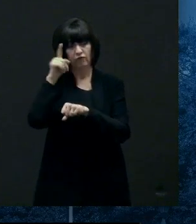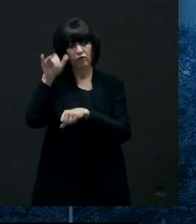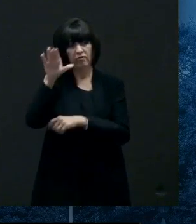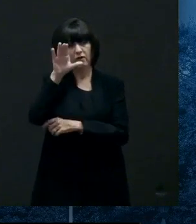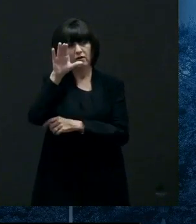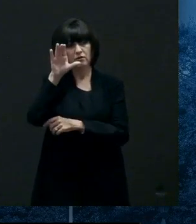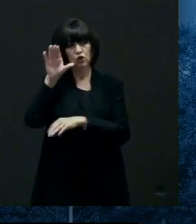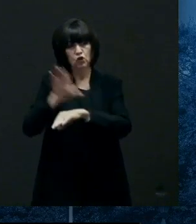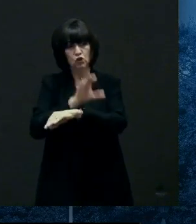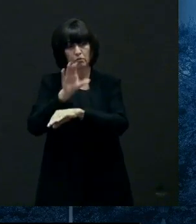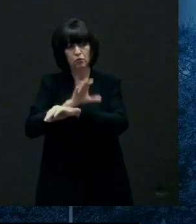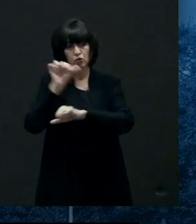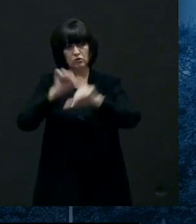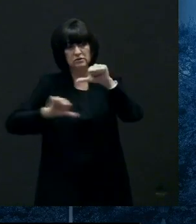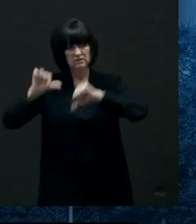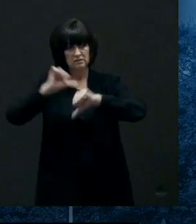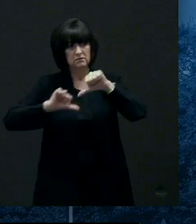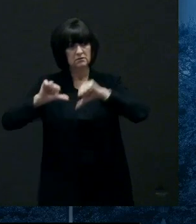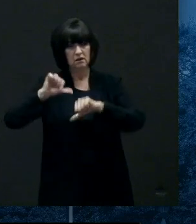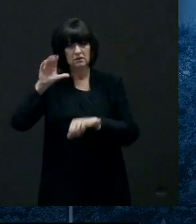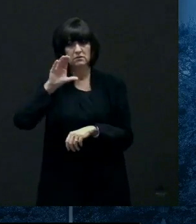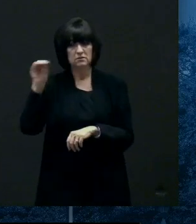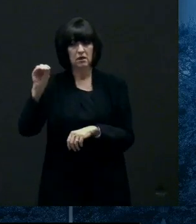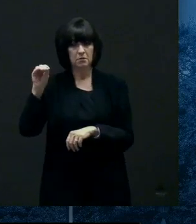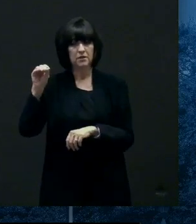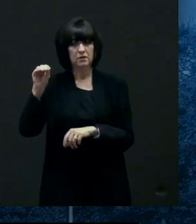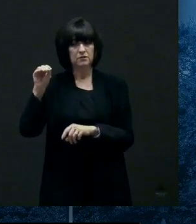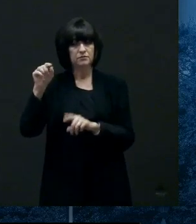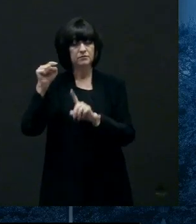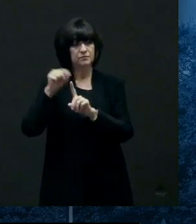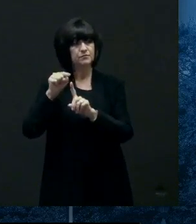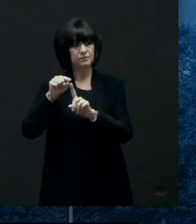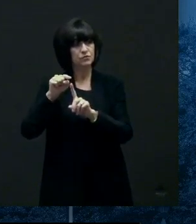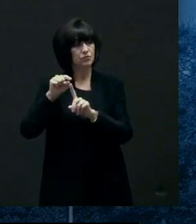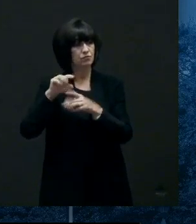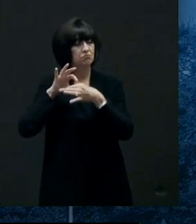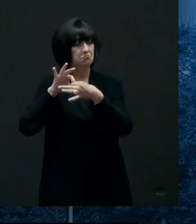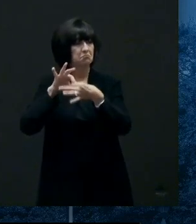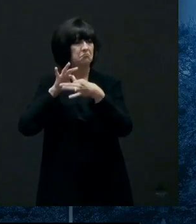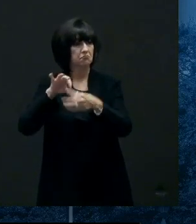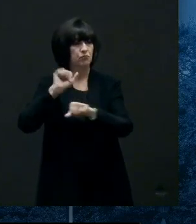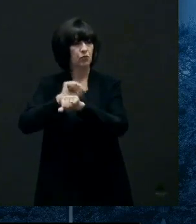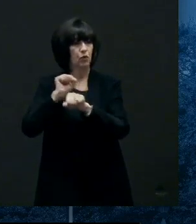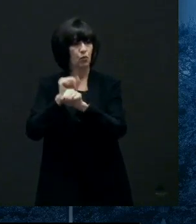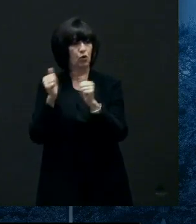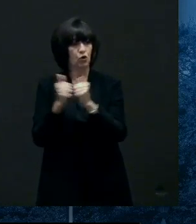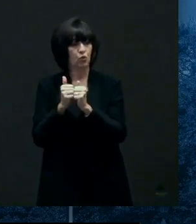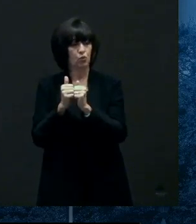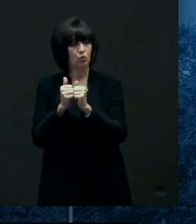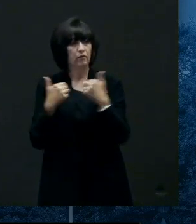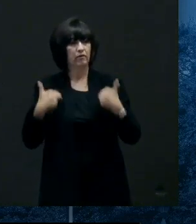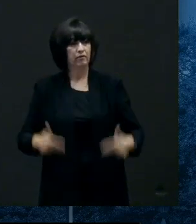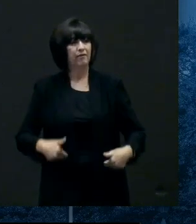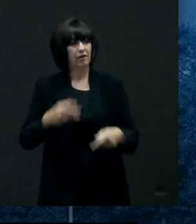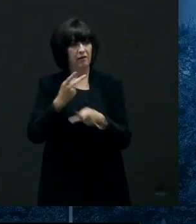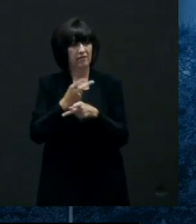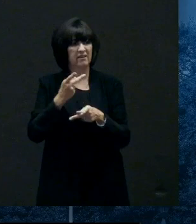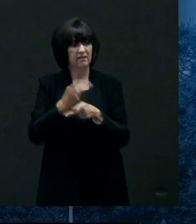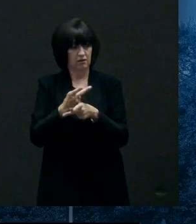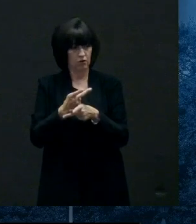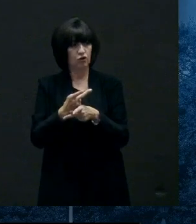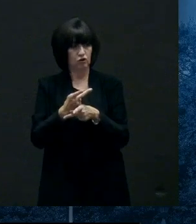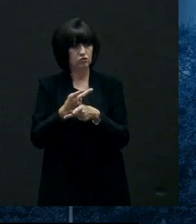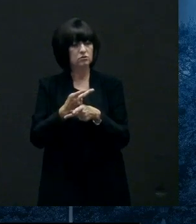uh science company up who actually does work in the healthcare uh space in cambridge massachusetts